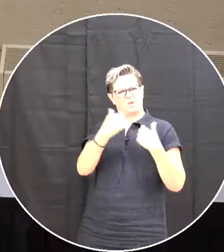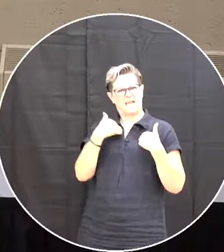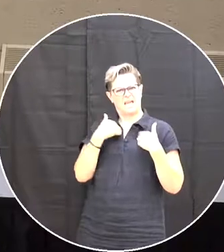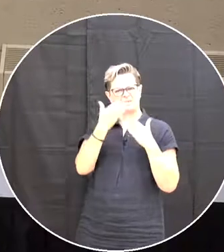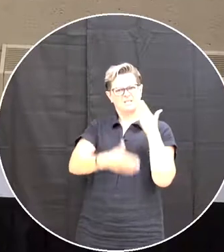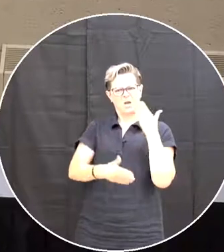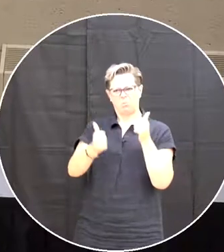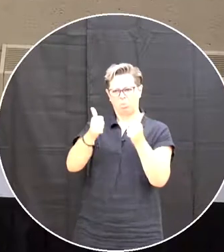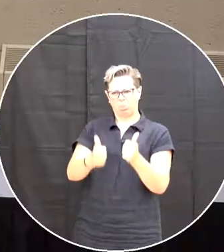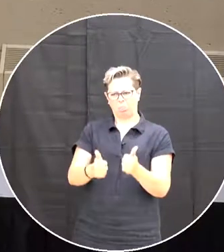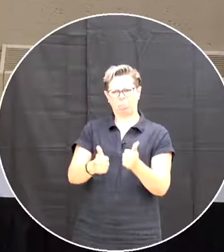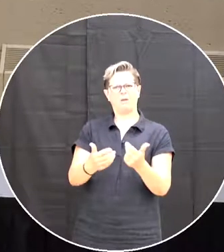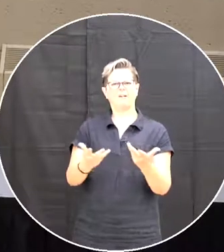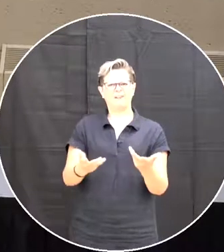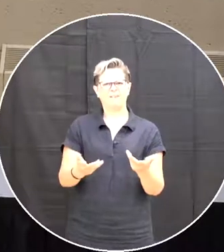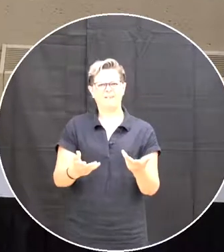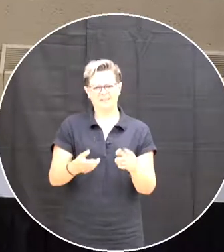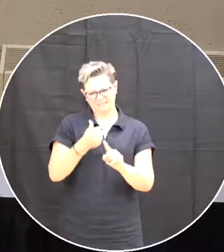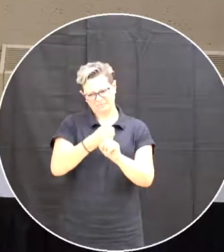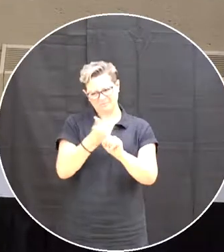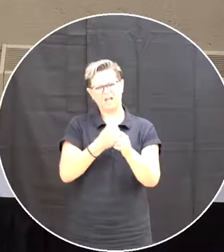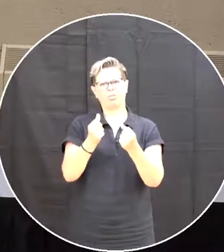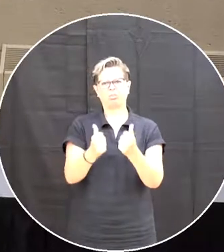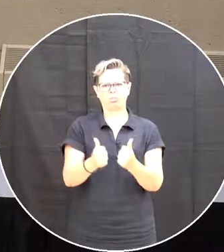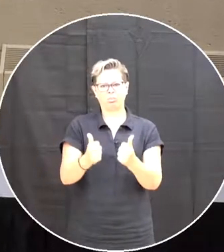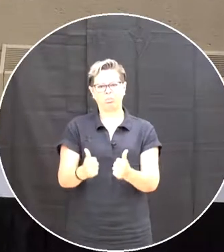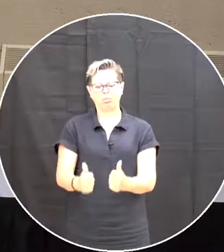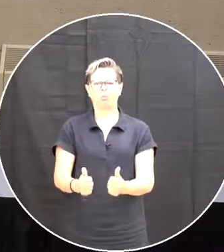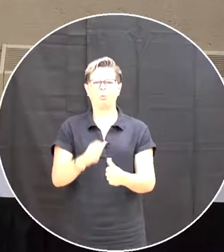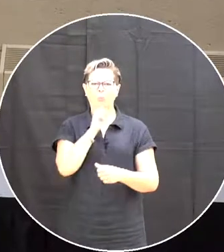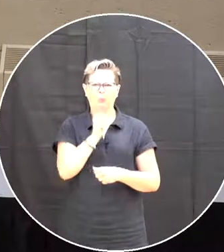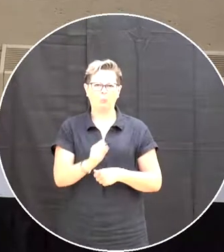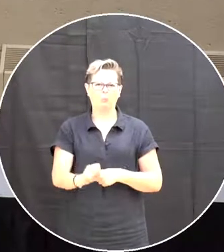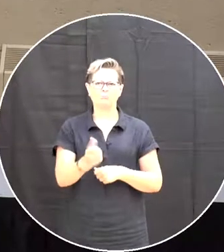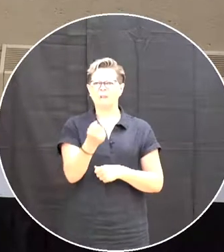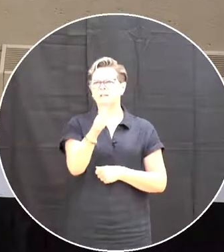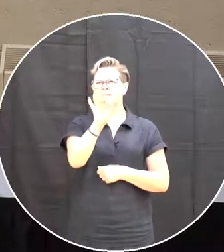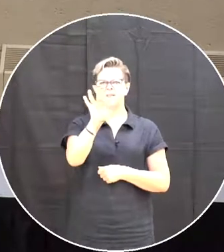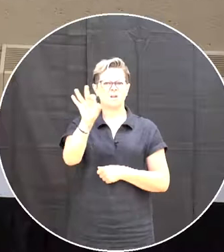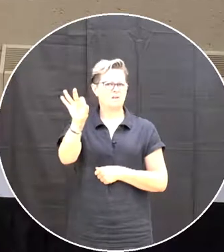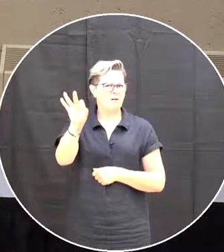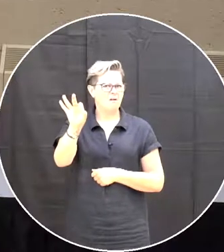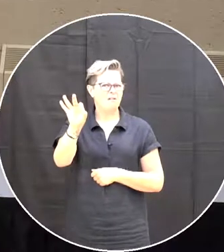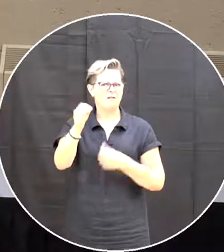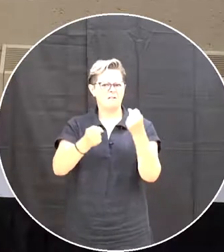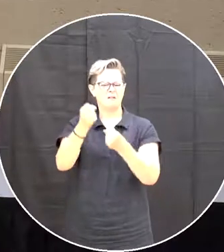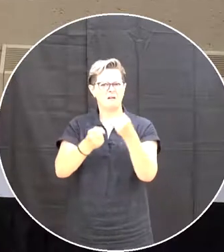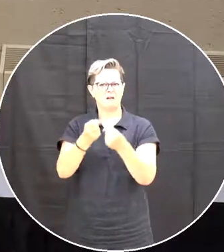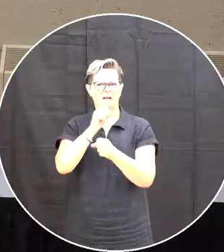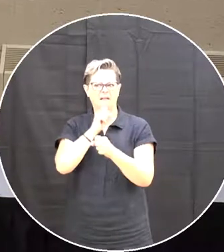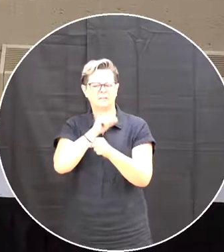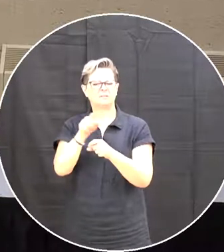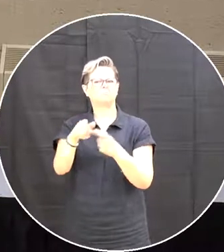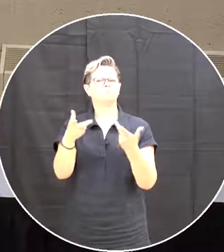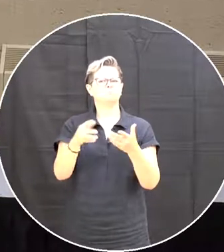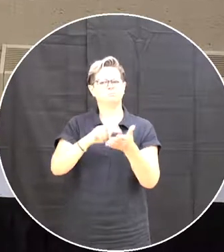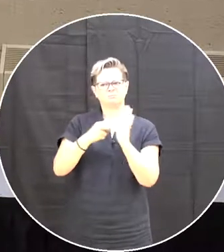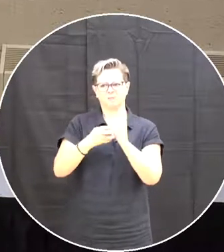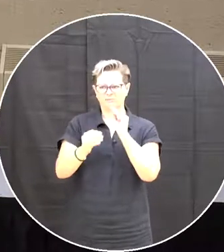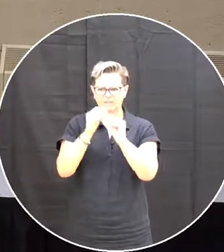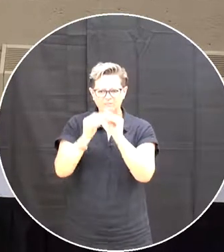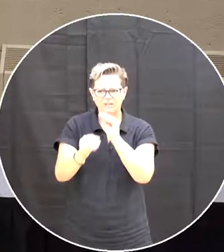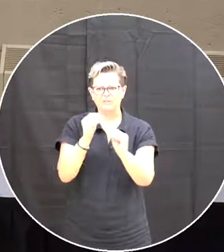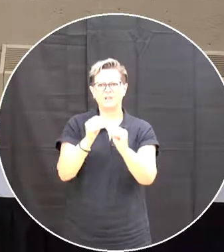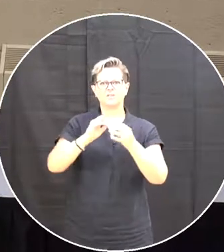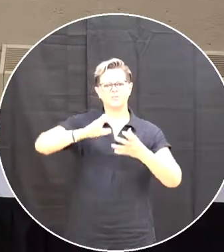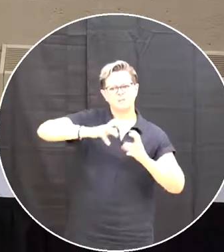getting what I call long in the tooth And basically 1999's And the cost of repairs of the transmissions